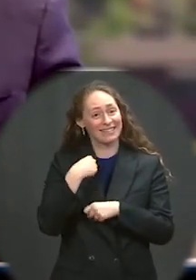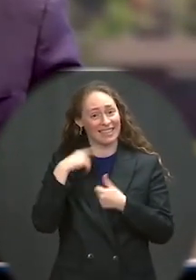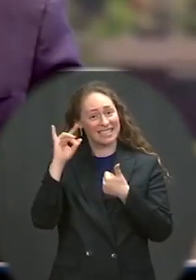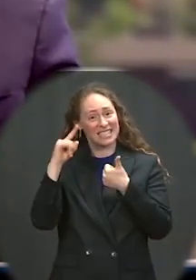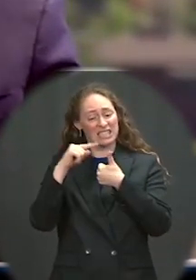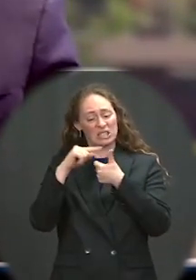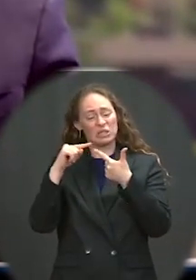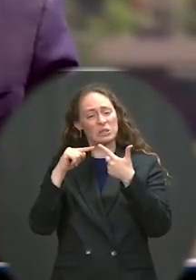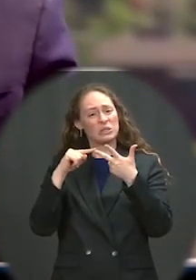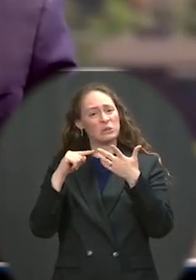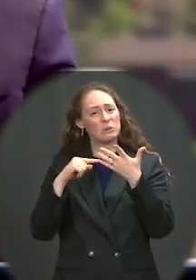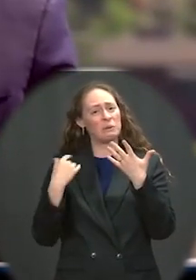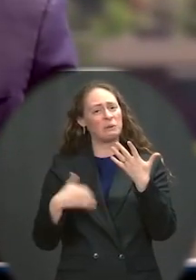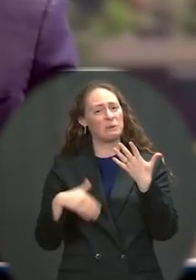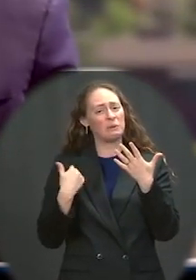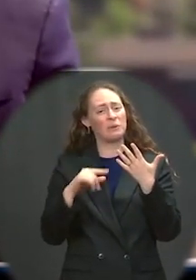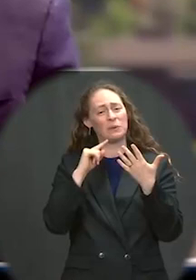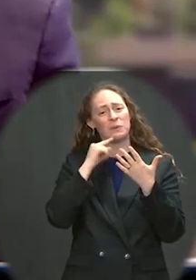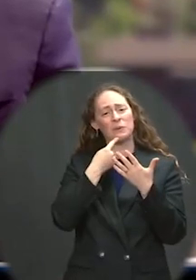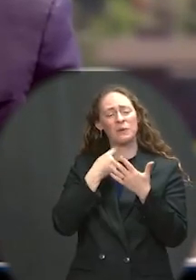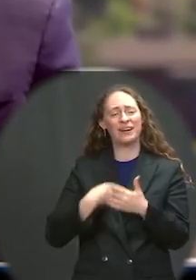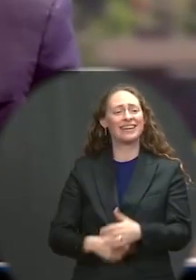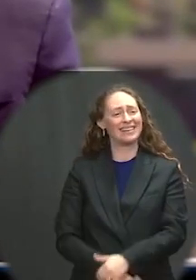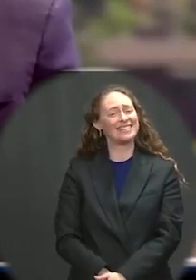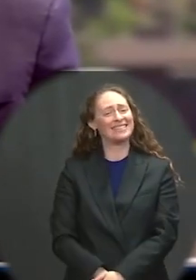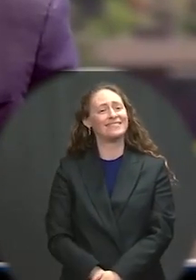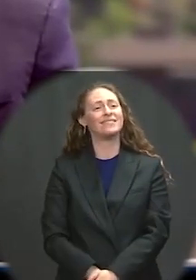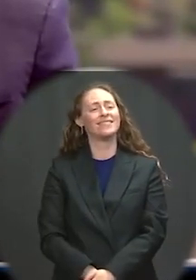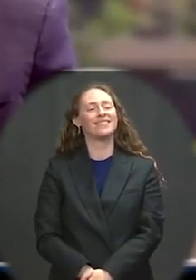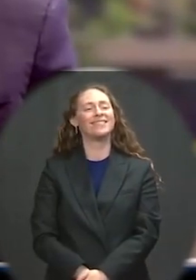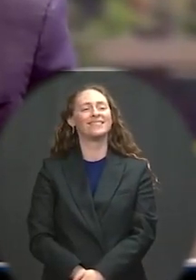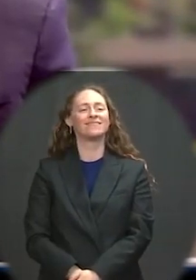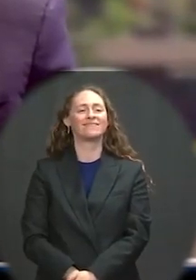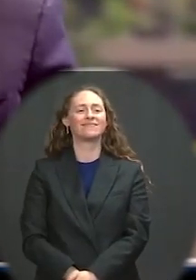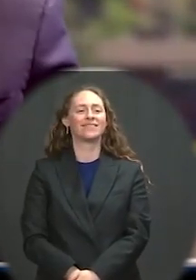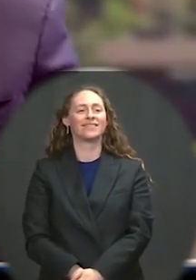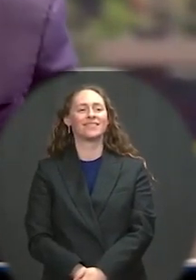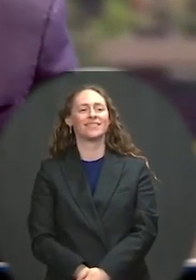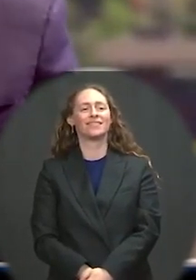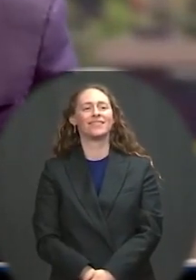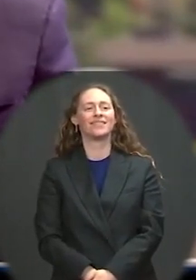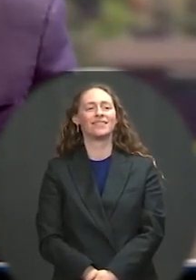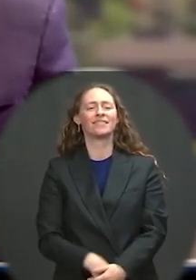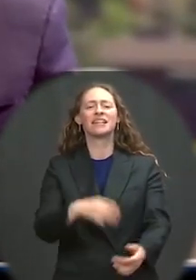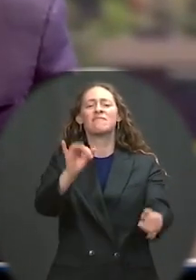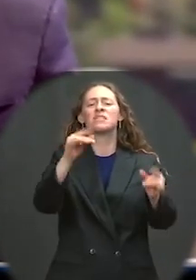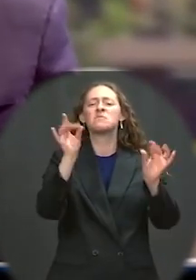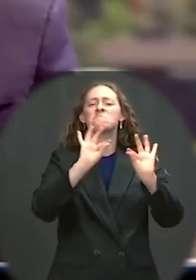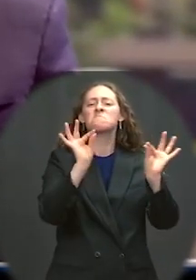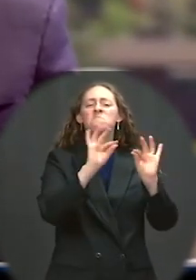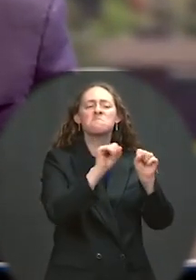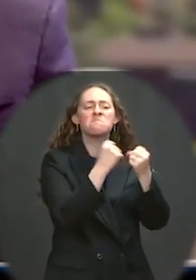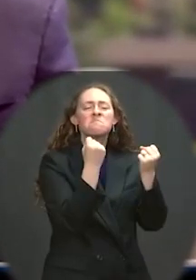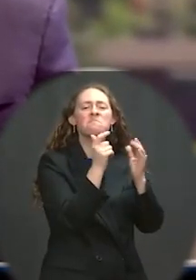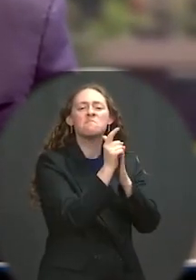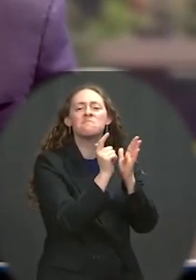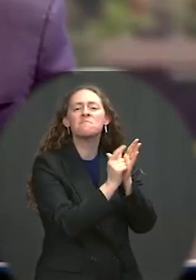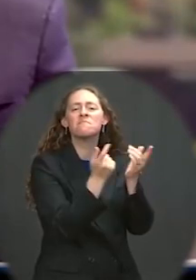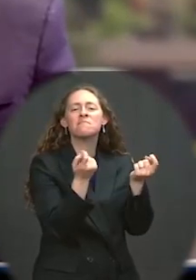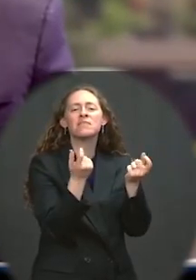Minor infractions, like using a fire extinguisher to hose down an RA. But other than that, nothing much. Look,